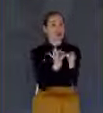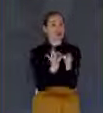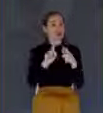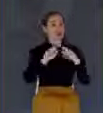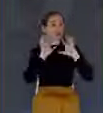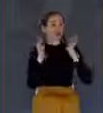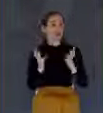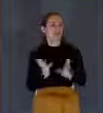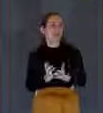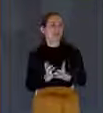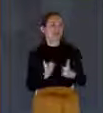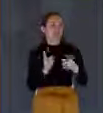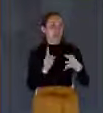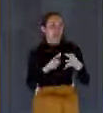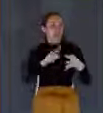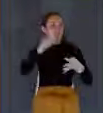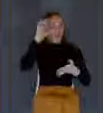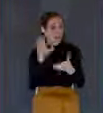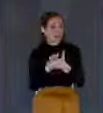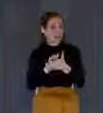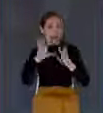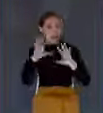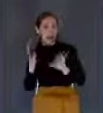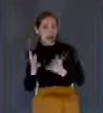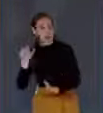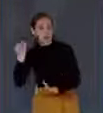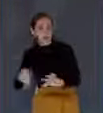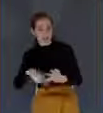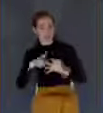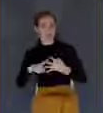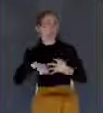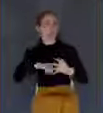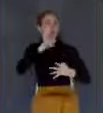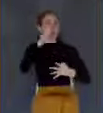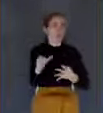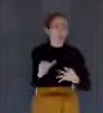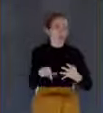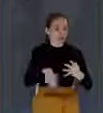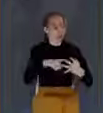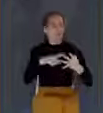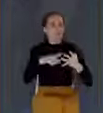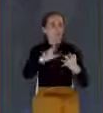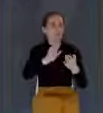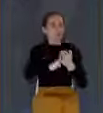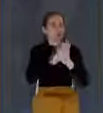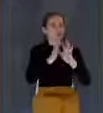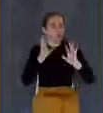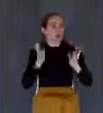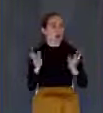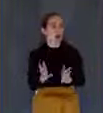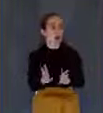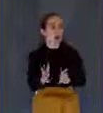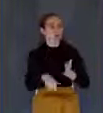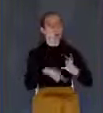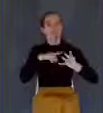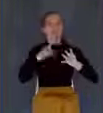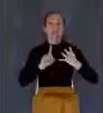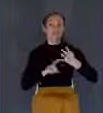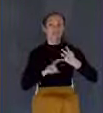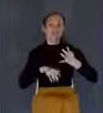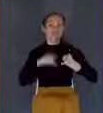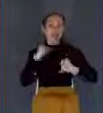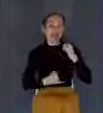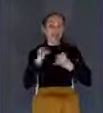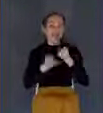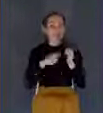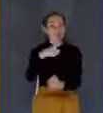and then you don't believe in Santa Claus, and then you are Santa Claus, and then finally